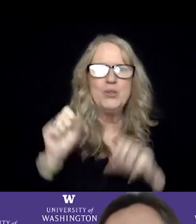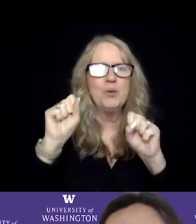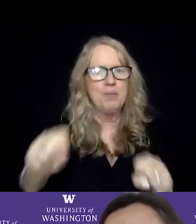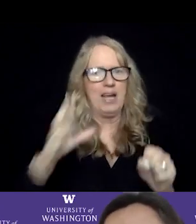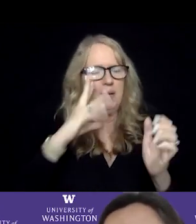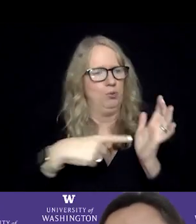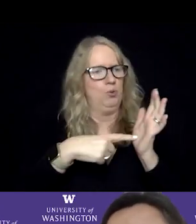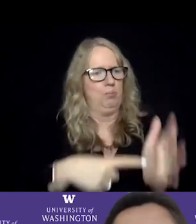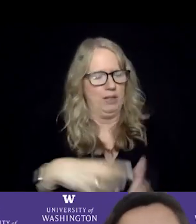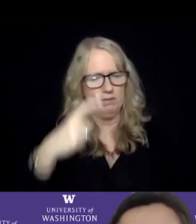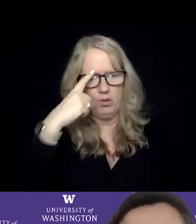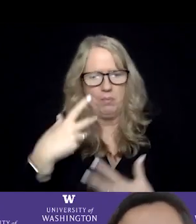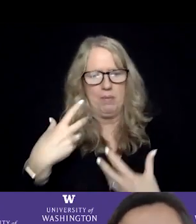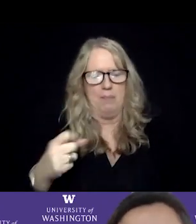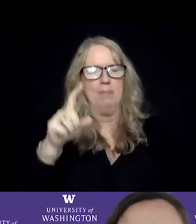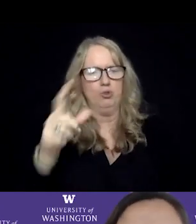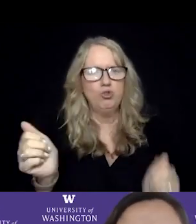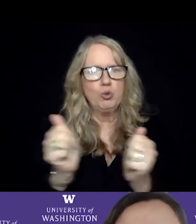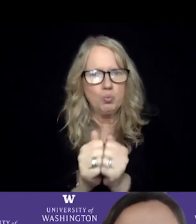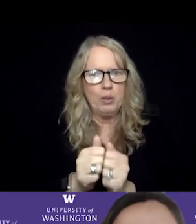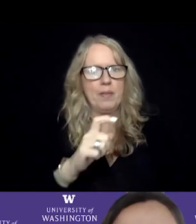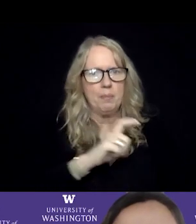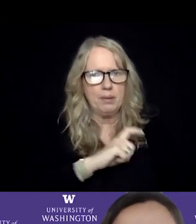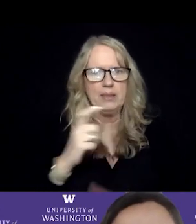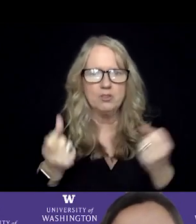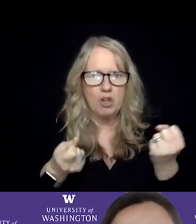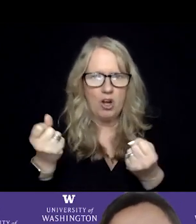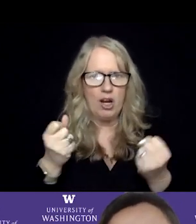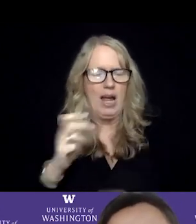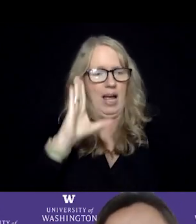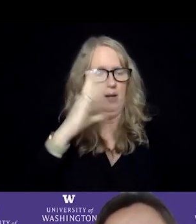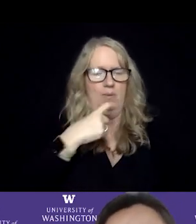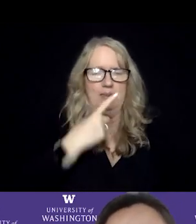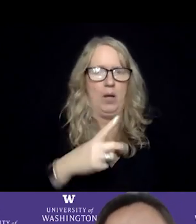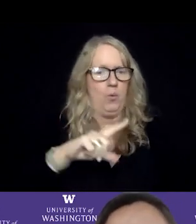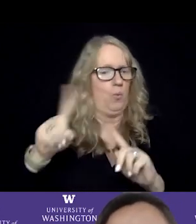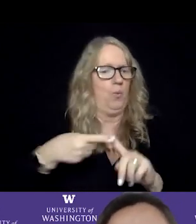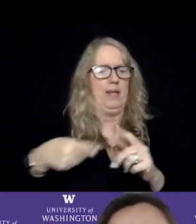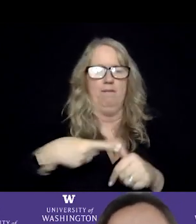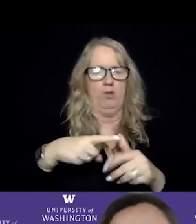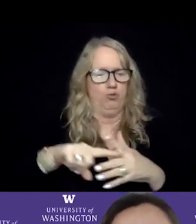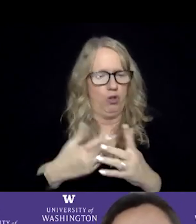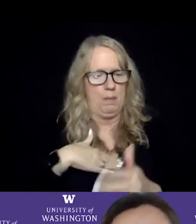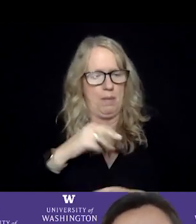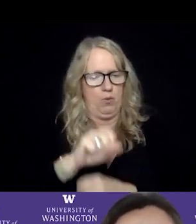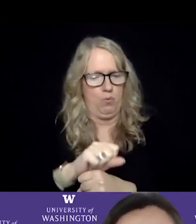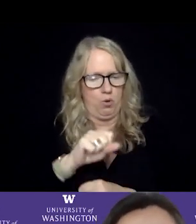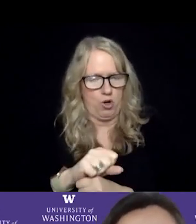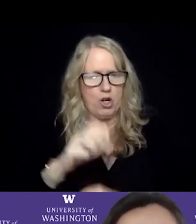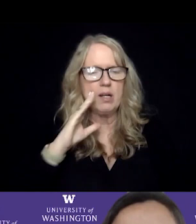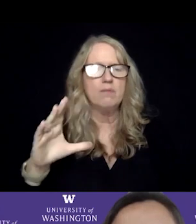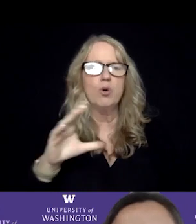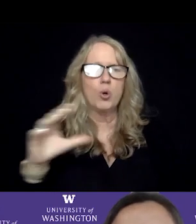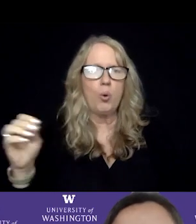present the position mental health should come with a police car. I will say that when I started my work in the area of co